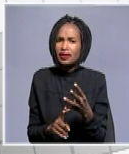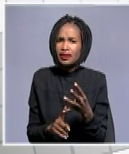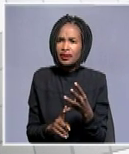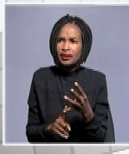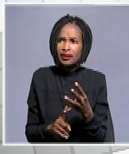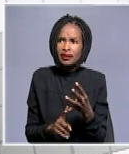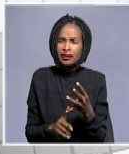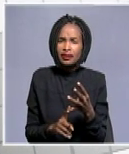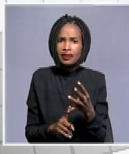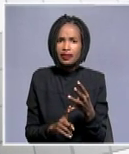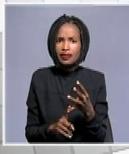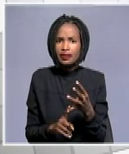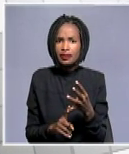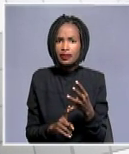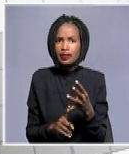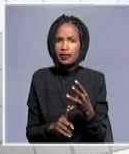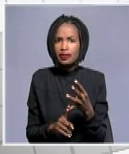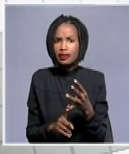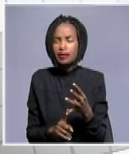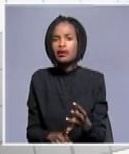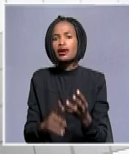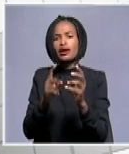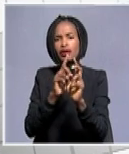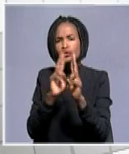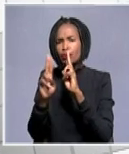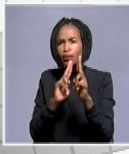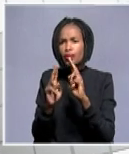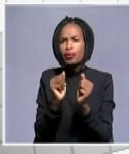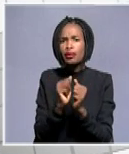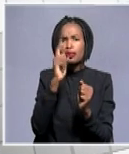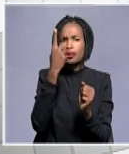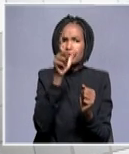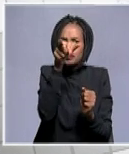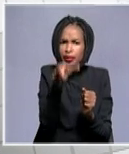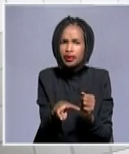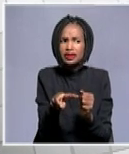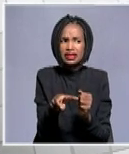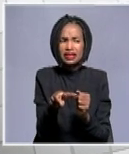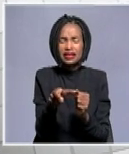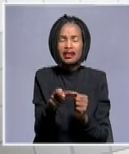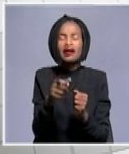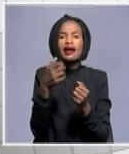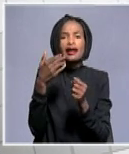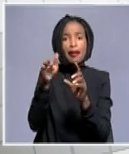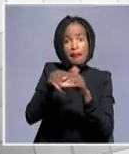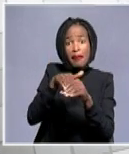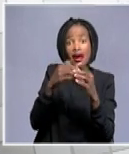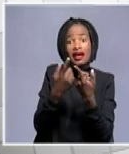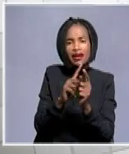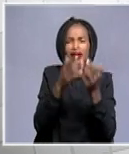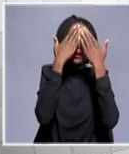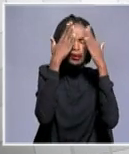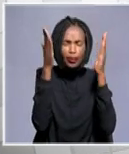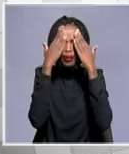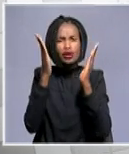regarding the Christ Life Church. A gentleman I spoke to, he said that they have been sensitizing their members to clean